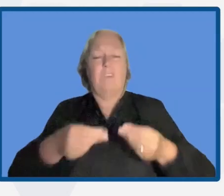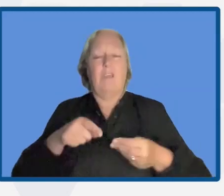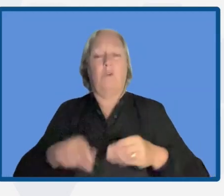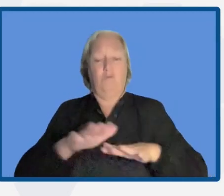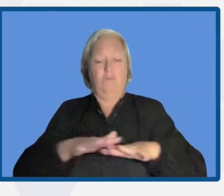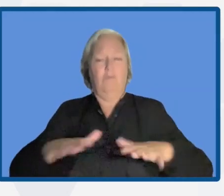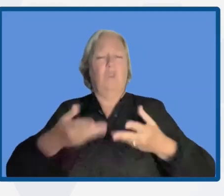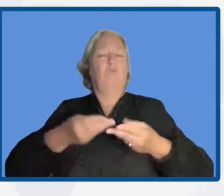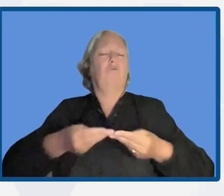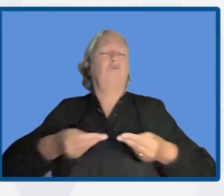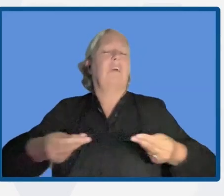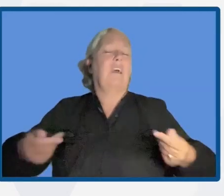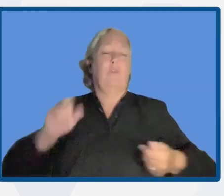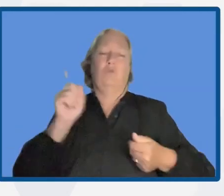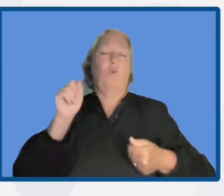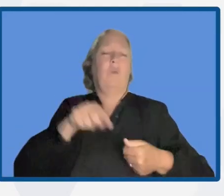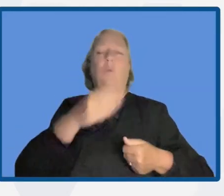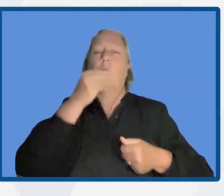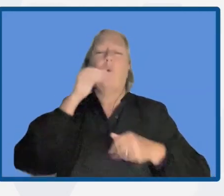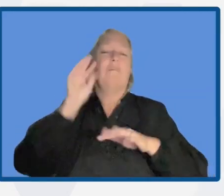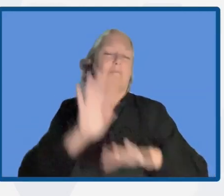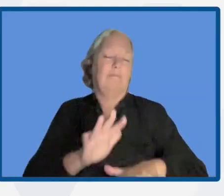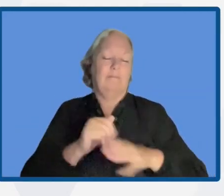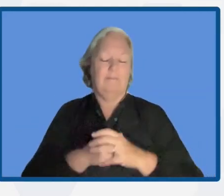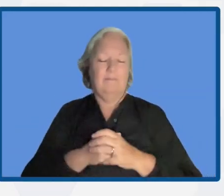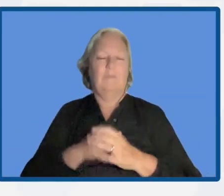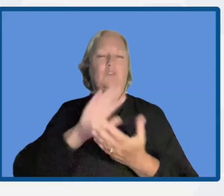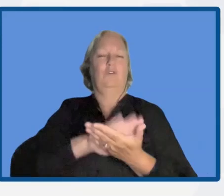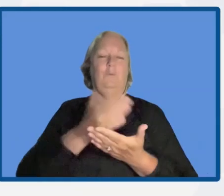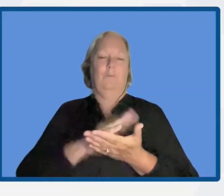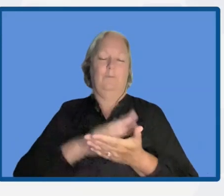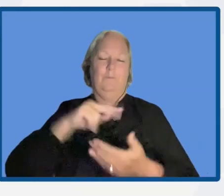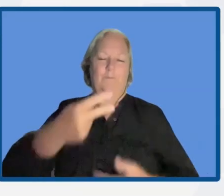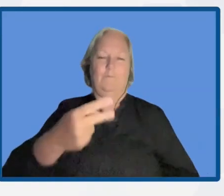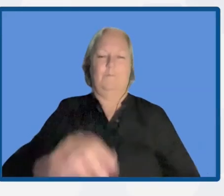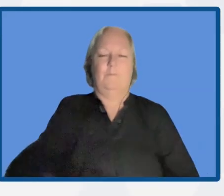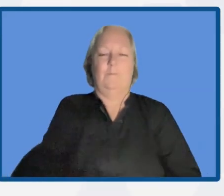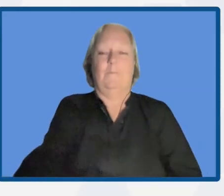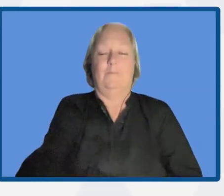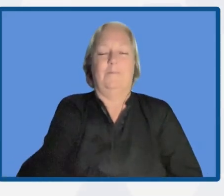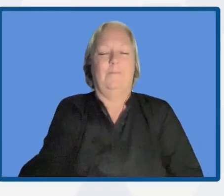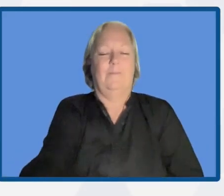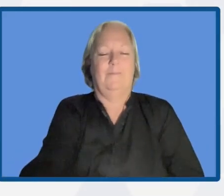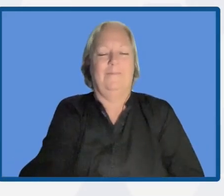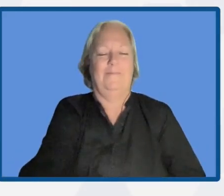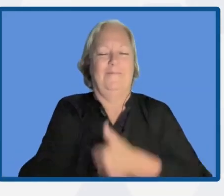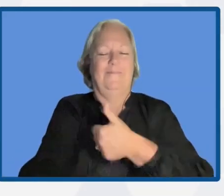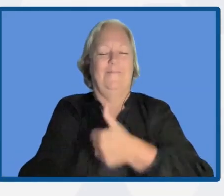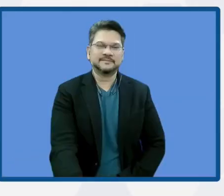In this sense, nature-based solutions enable to relate actors in the